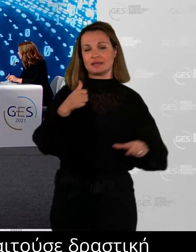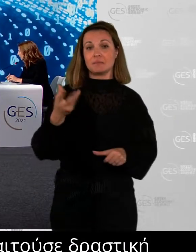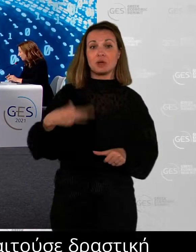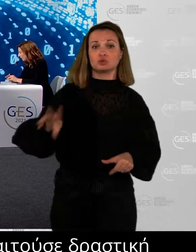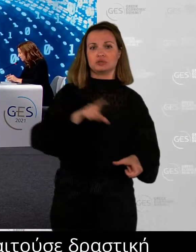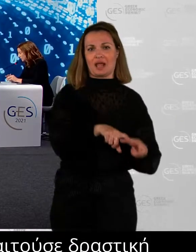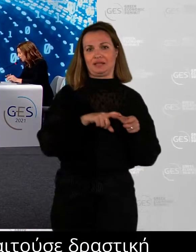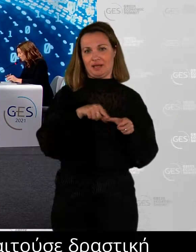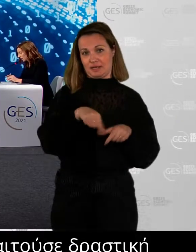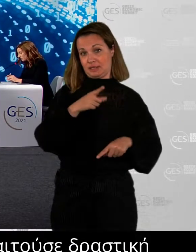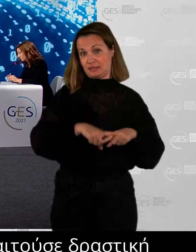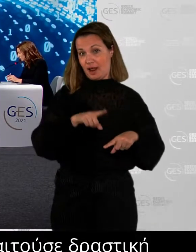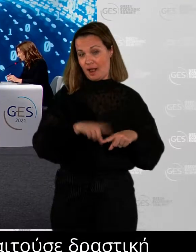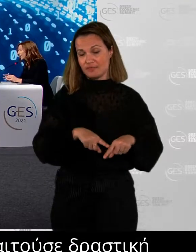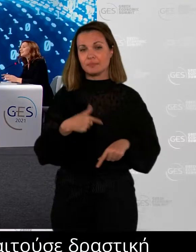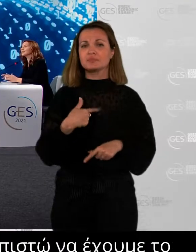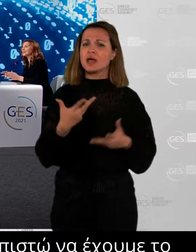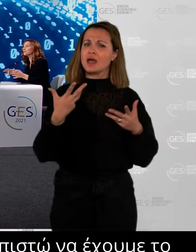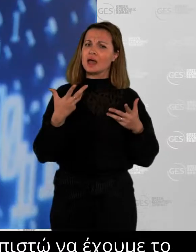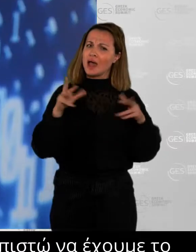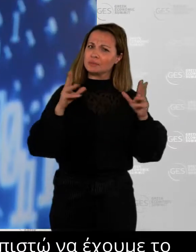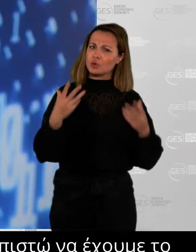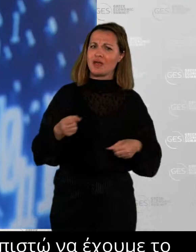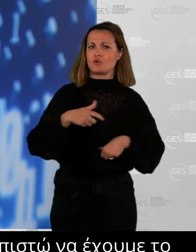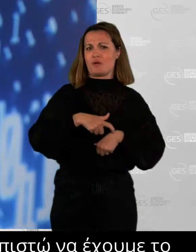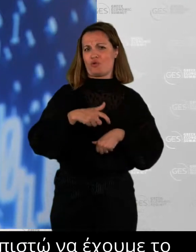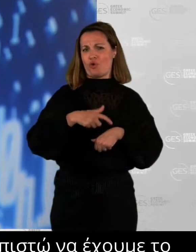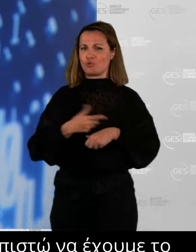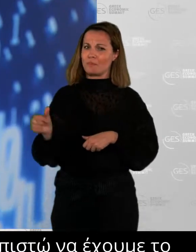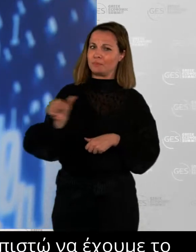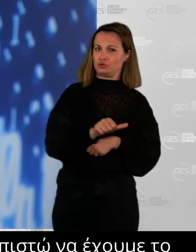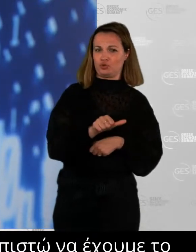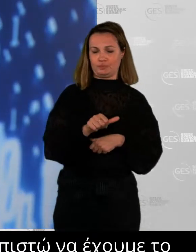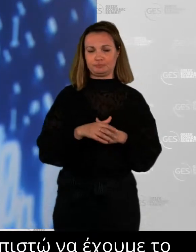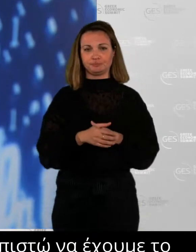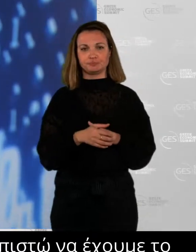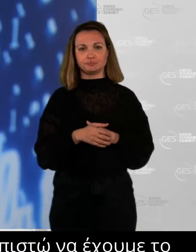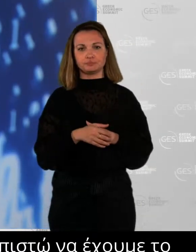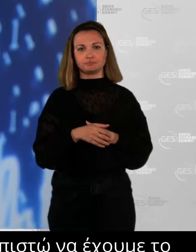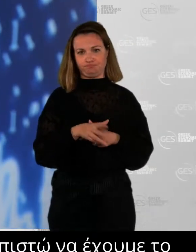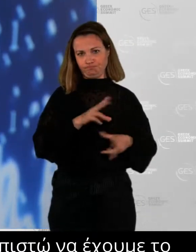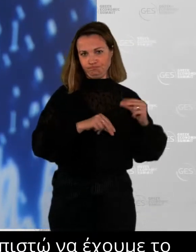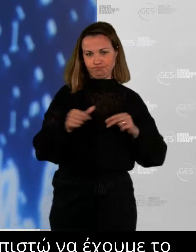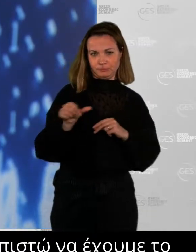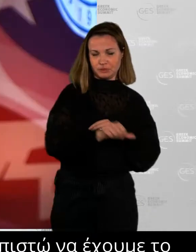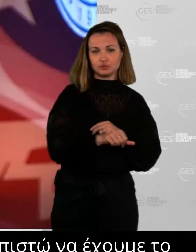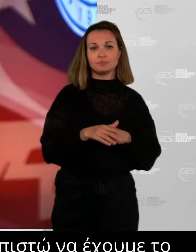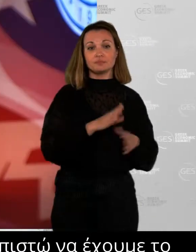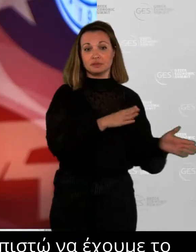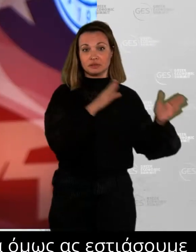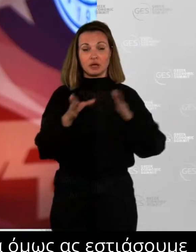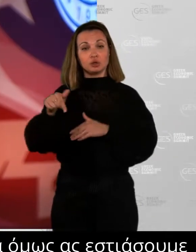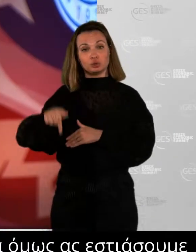questions. But now, let's focus in Greece with you, Evie, beginning from the National Bank of Greece and